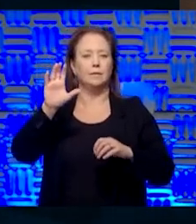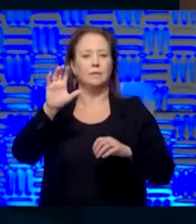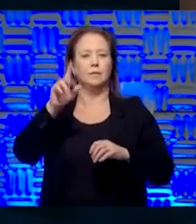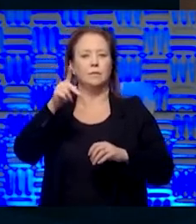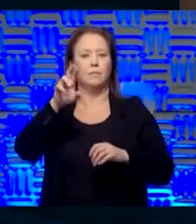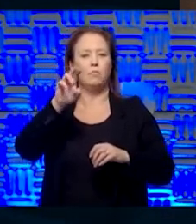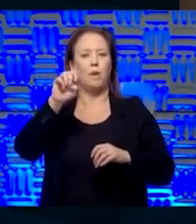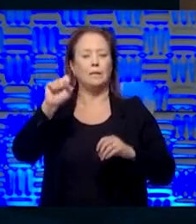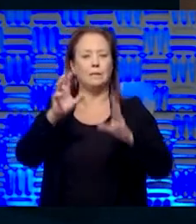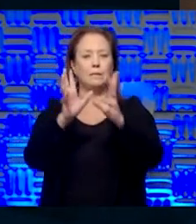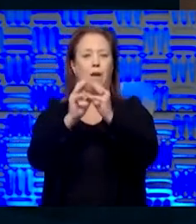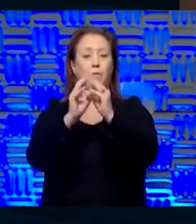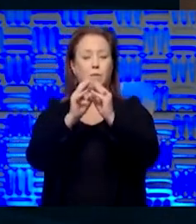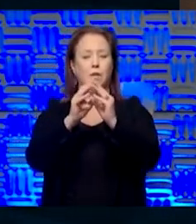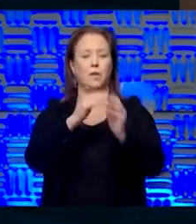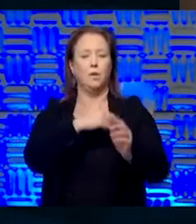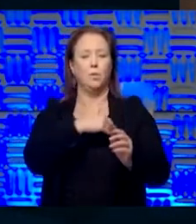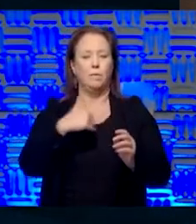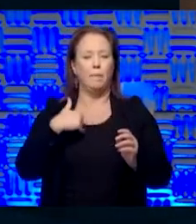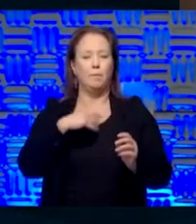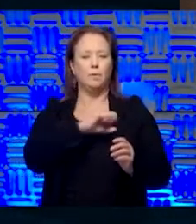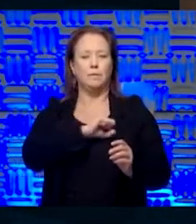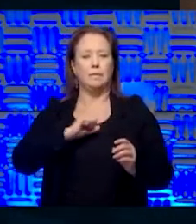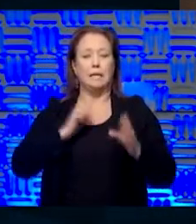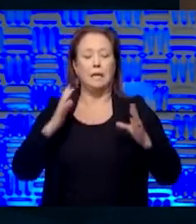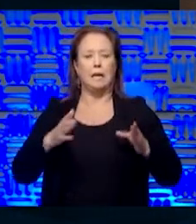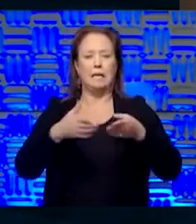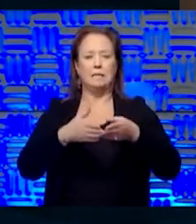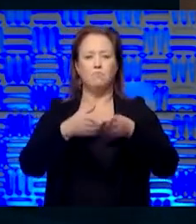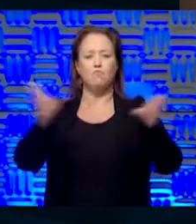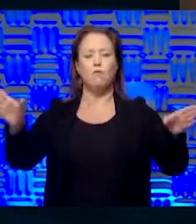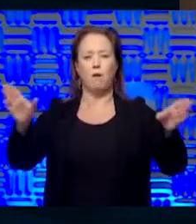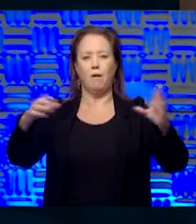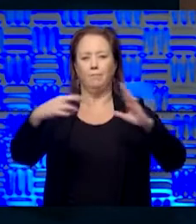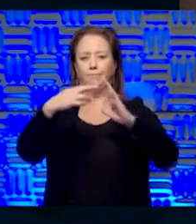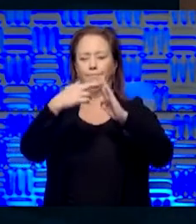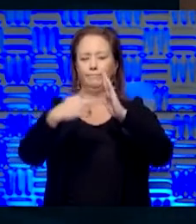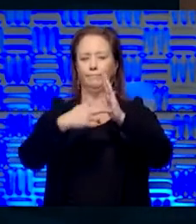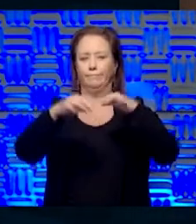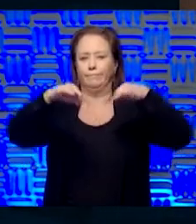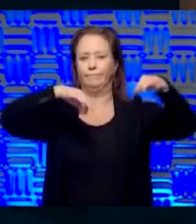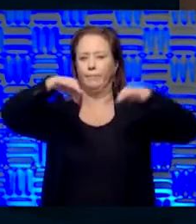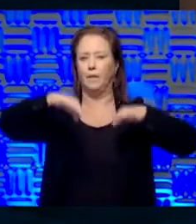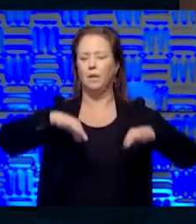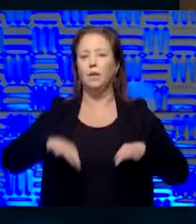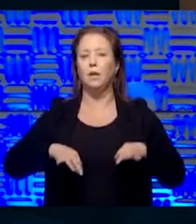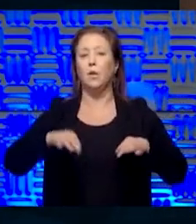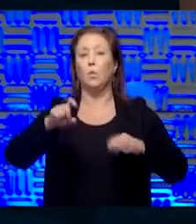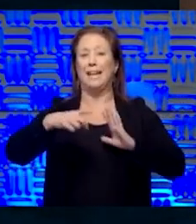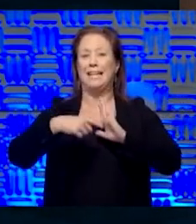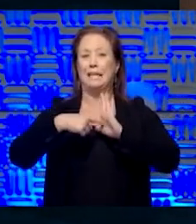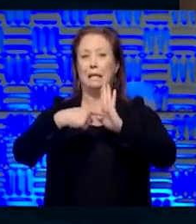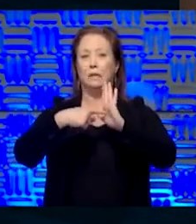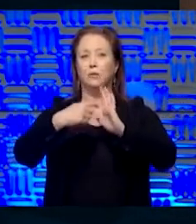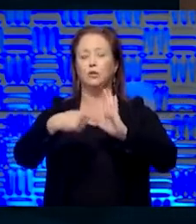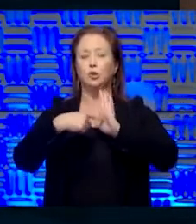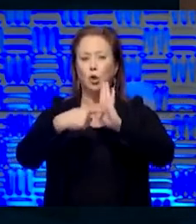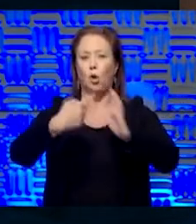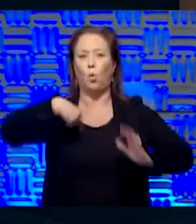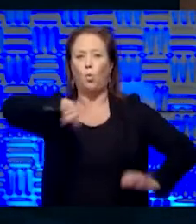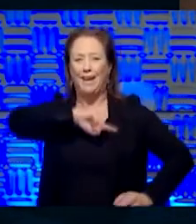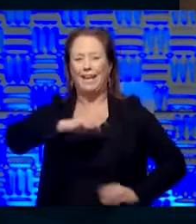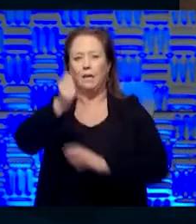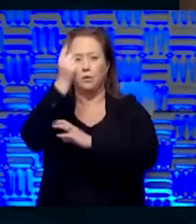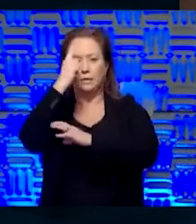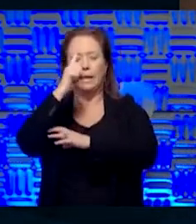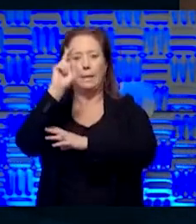and his conversation with members of the United States Senate, with his broad outline, is we need to demonstrate that we understand that elected officials,